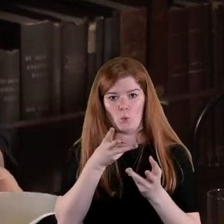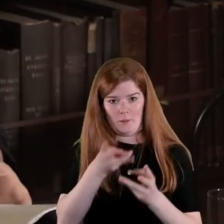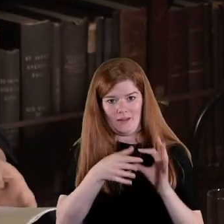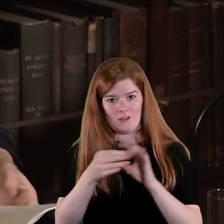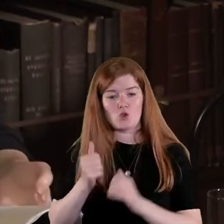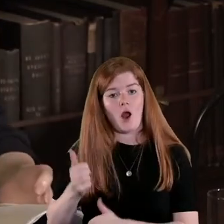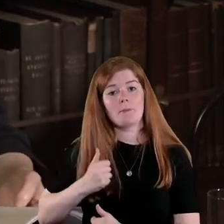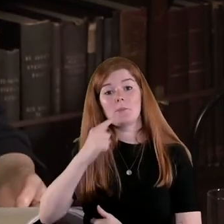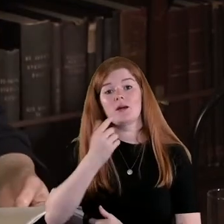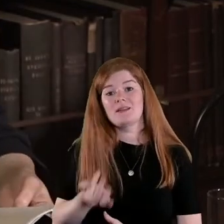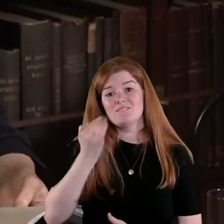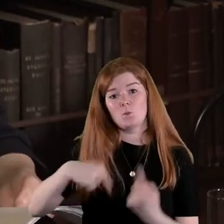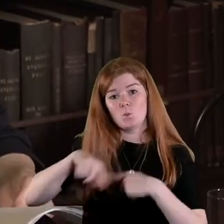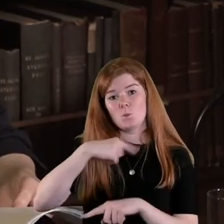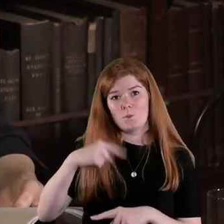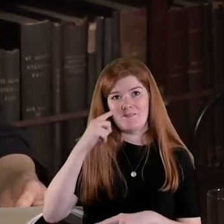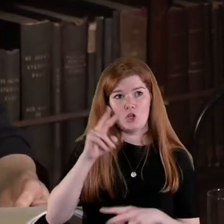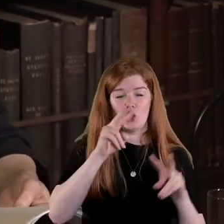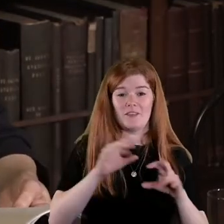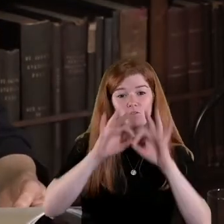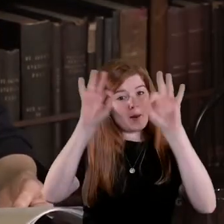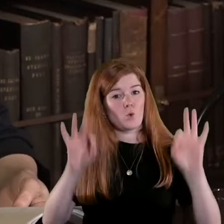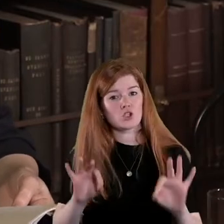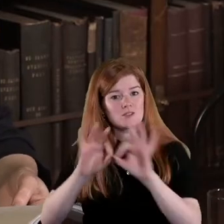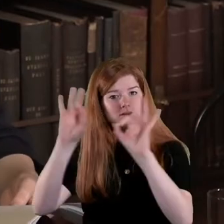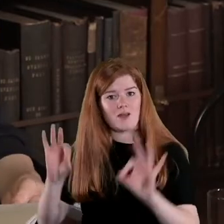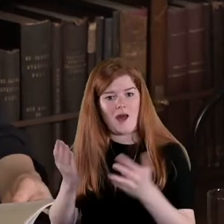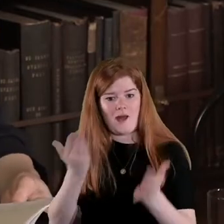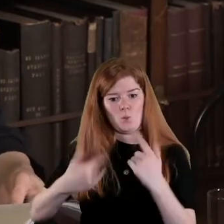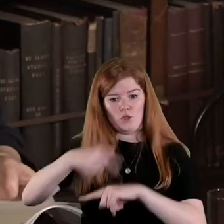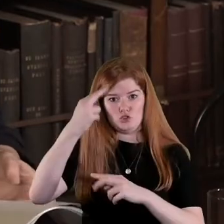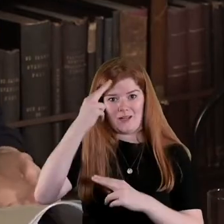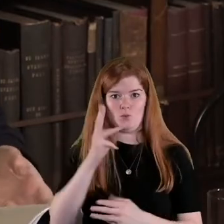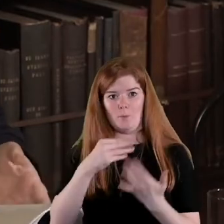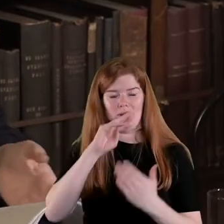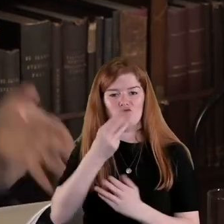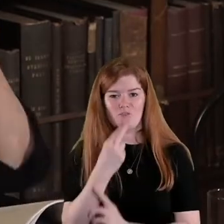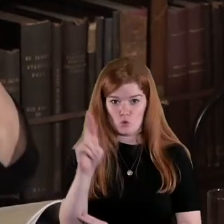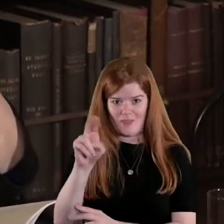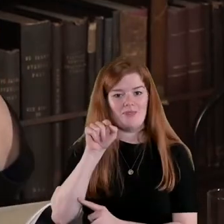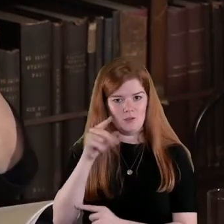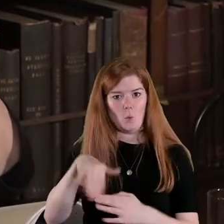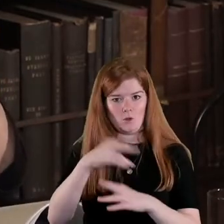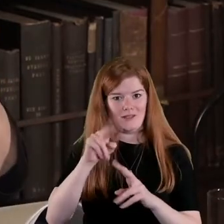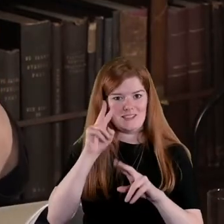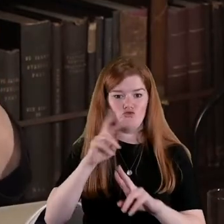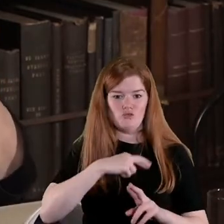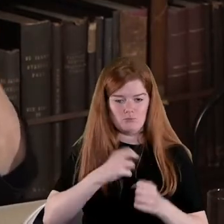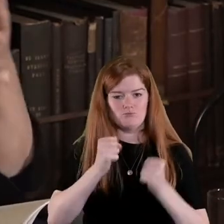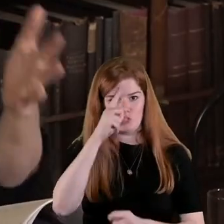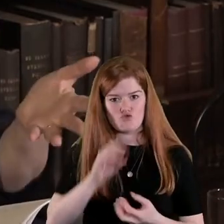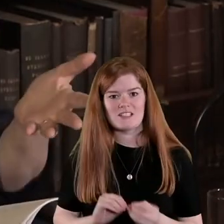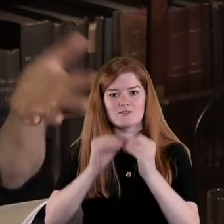whereas if we look at the frameworks in which we understand revolution that's where you see I think the real creativity